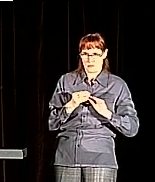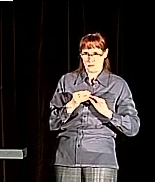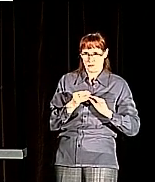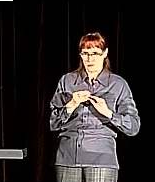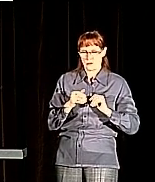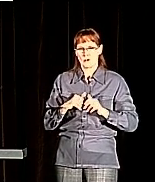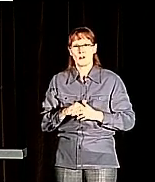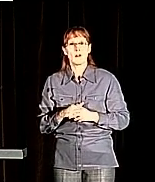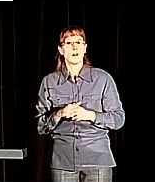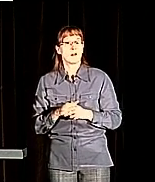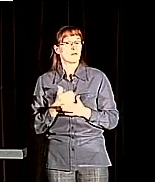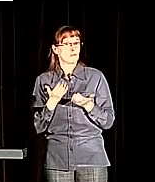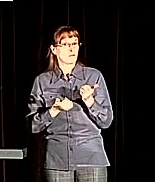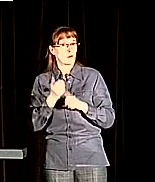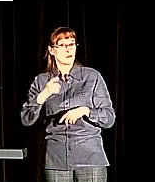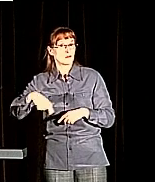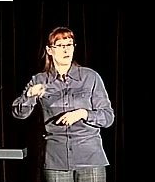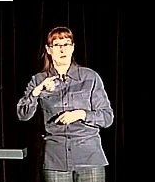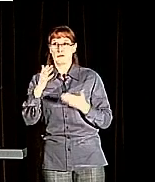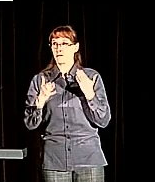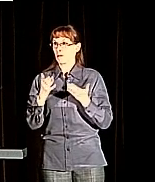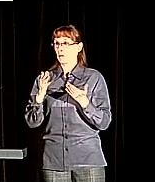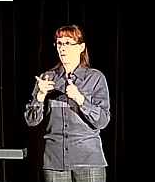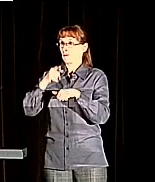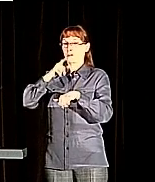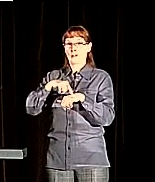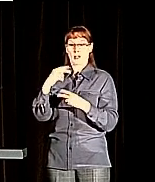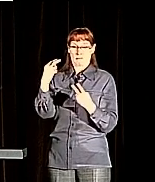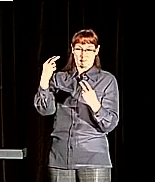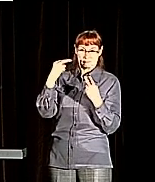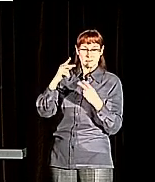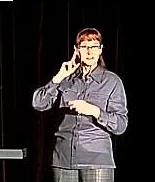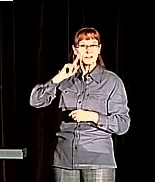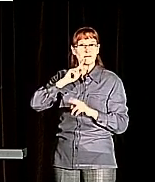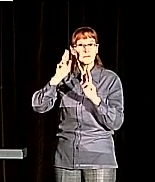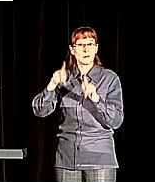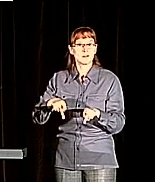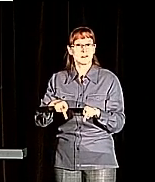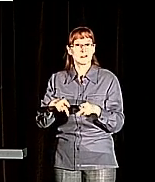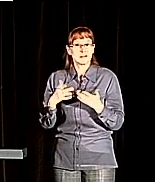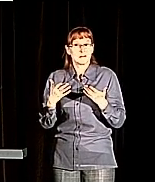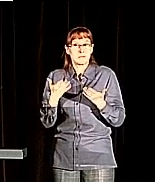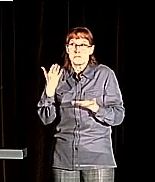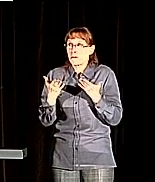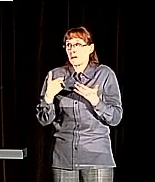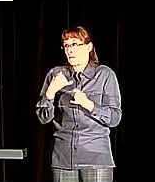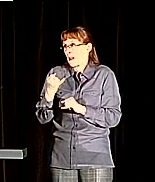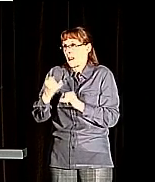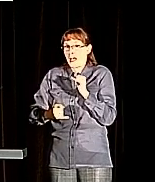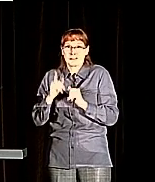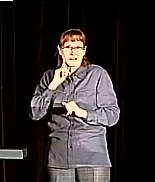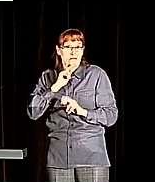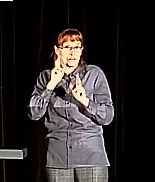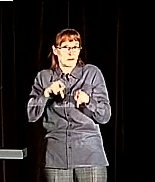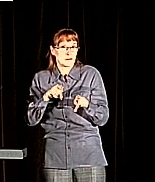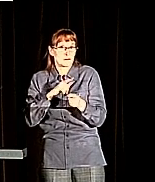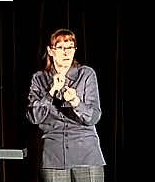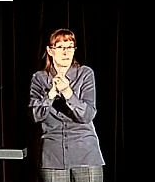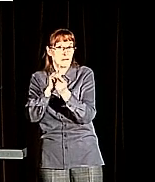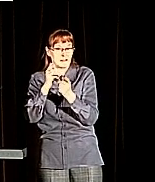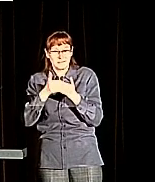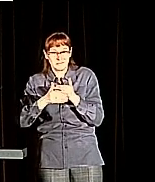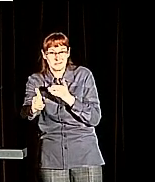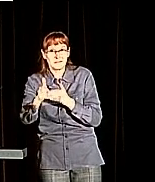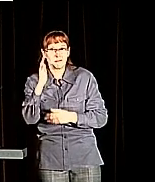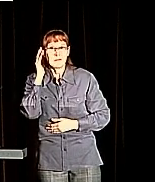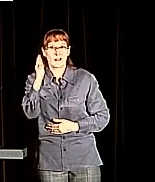So for most of you, I may be the first deaf person you've ever met, and I may also be the last deaf person you've ever met, and I'm